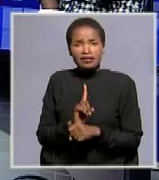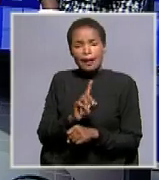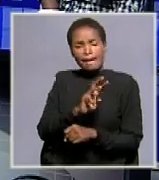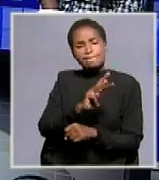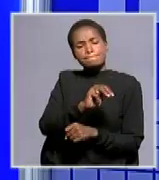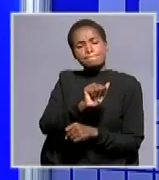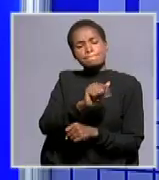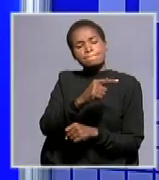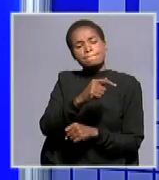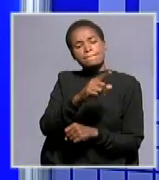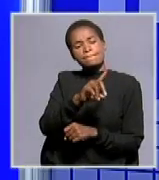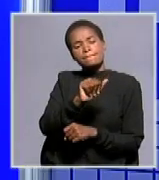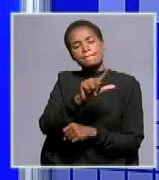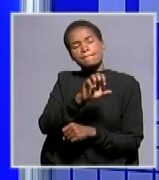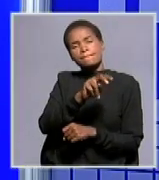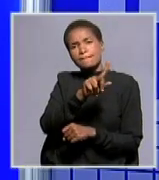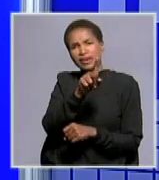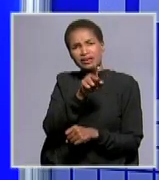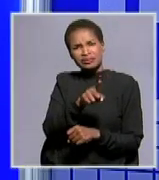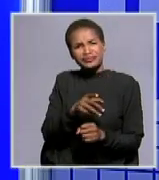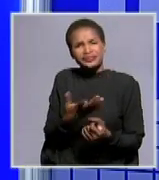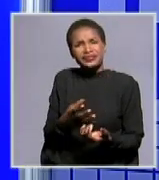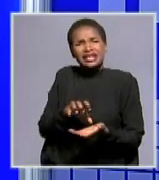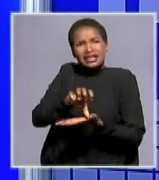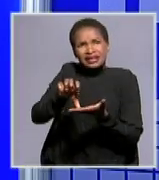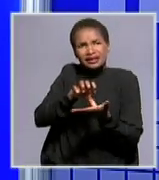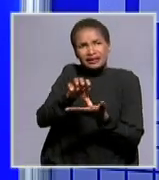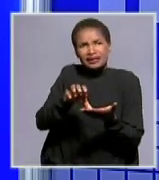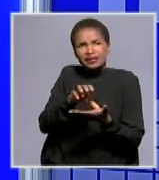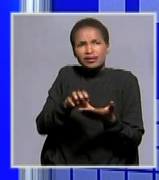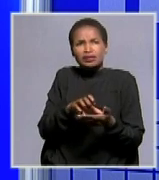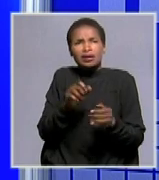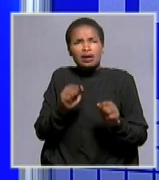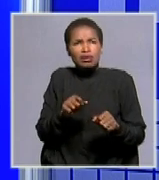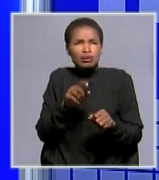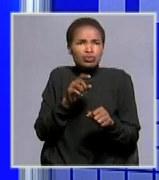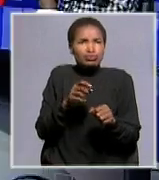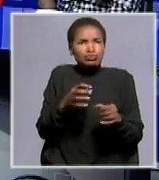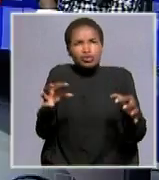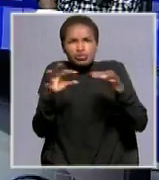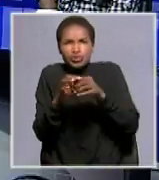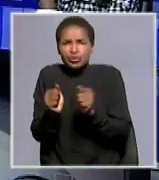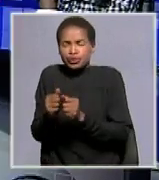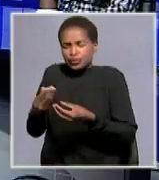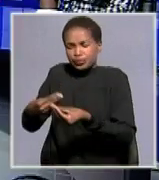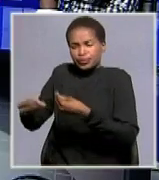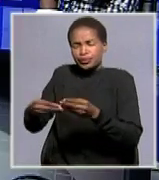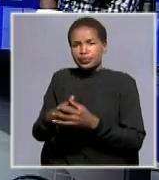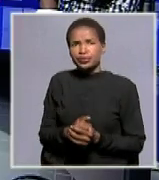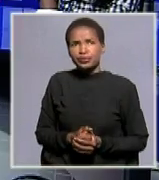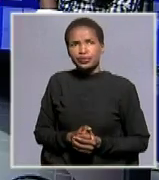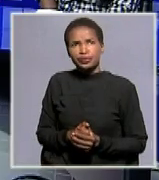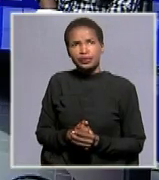Magdalena how does solid waste management actually link to the economy in